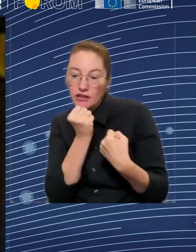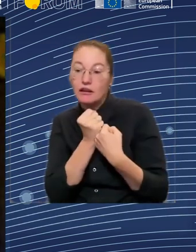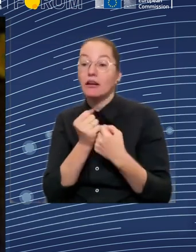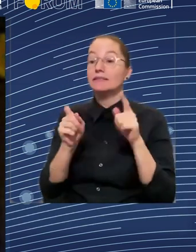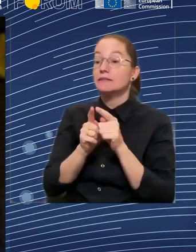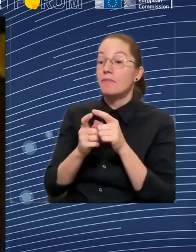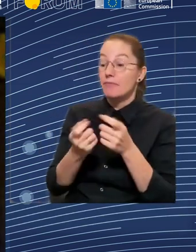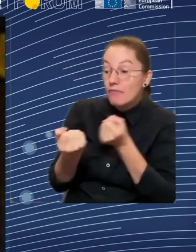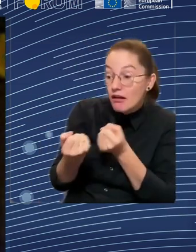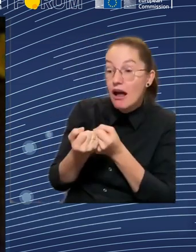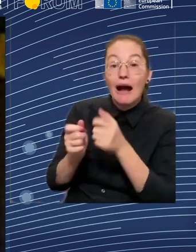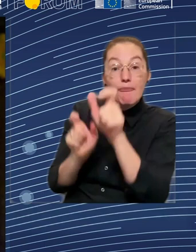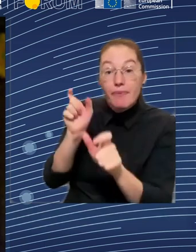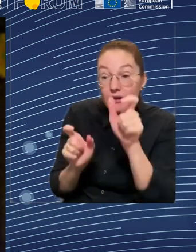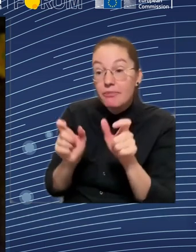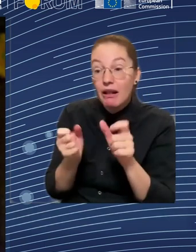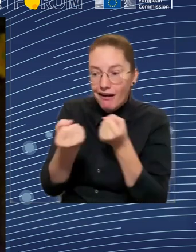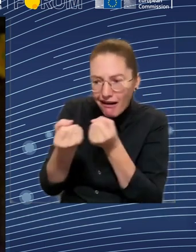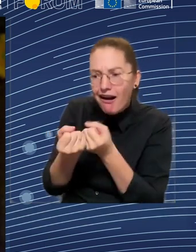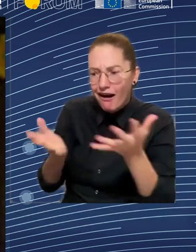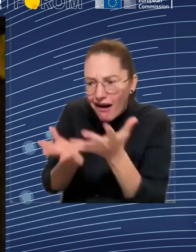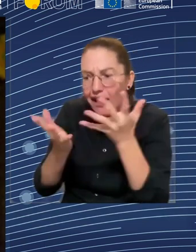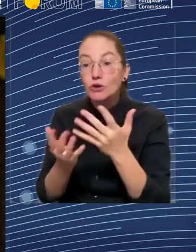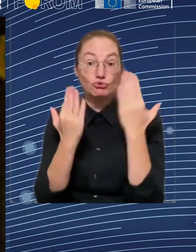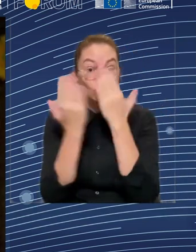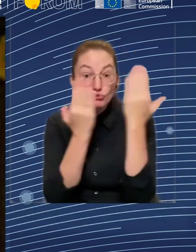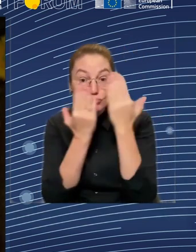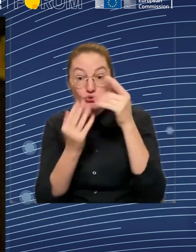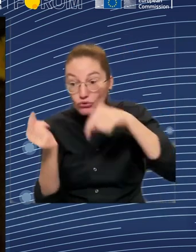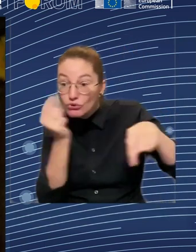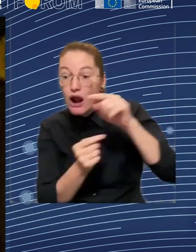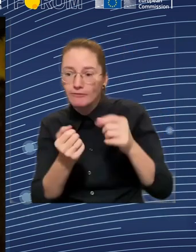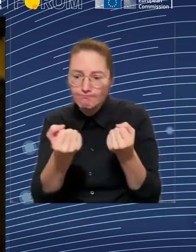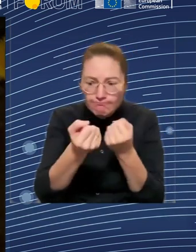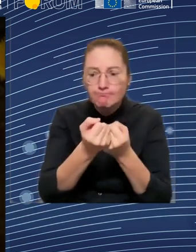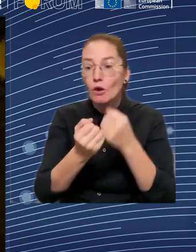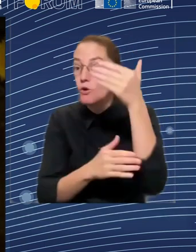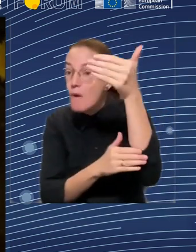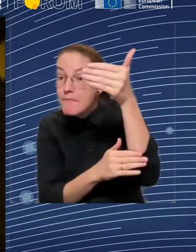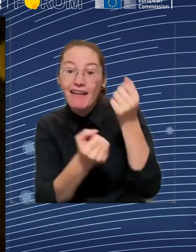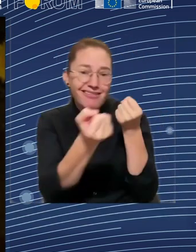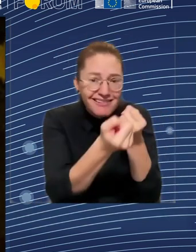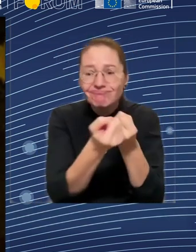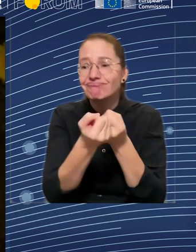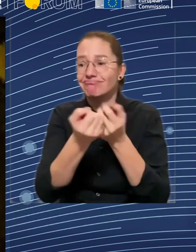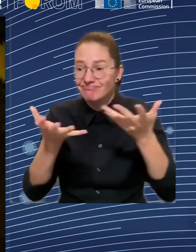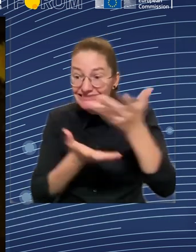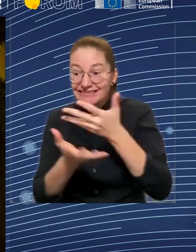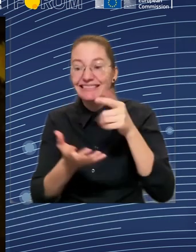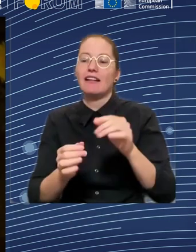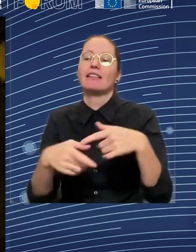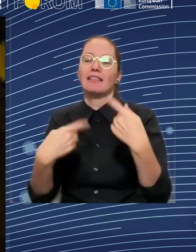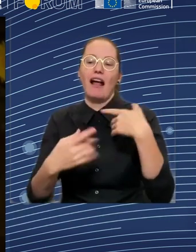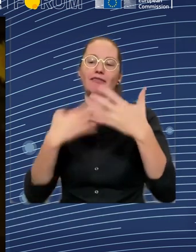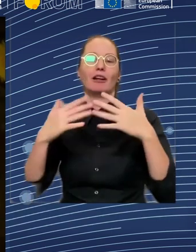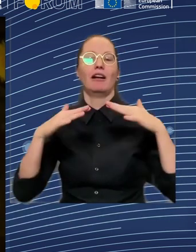that are engaged nowadays in activities that will be swept by the twin transitions have to be